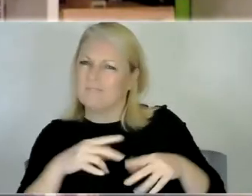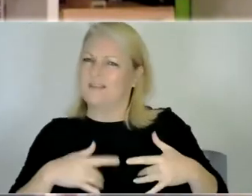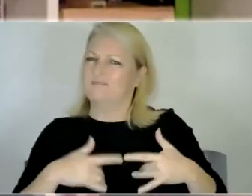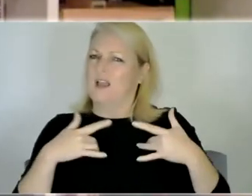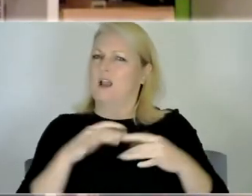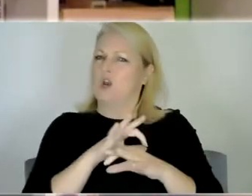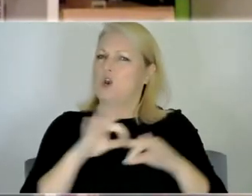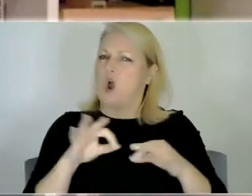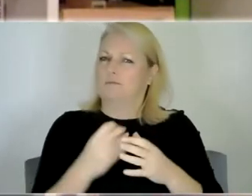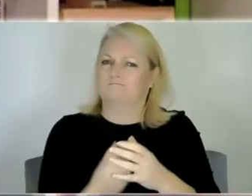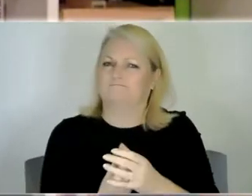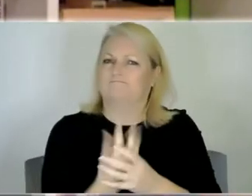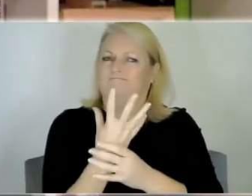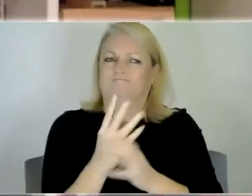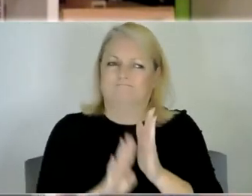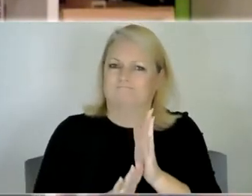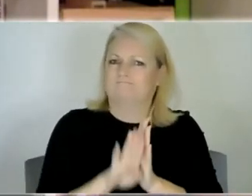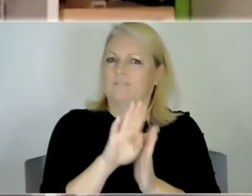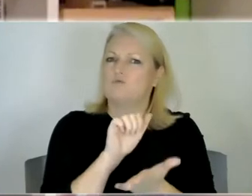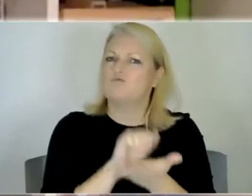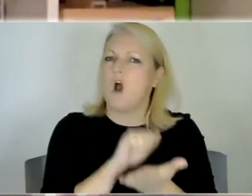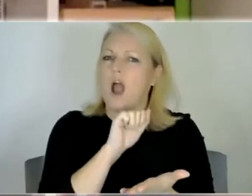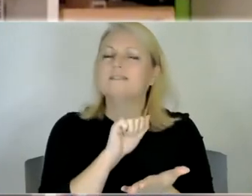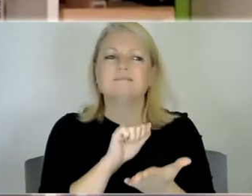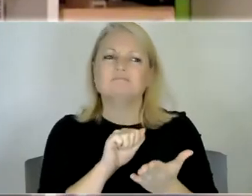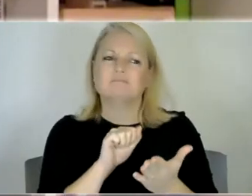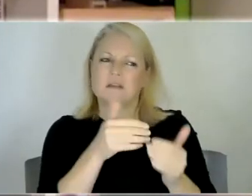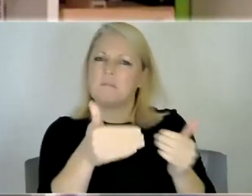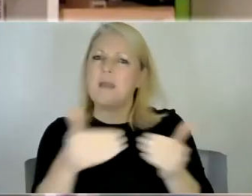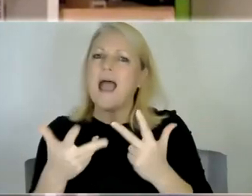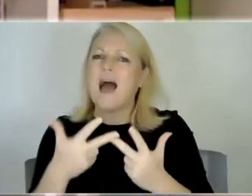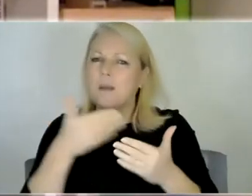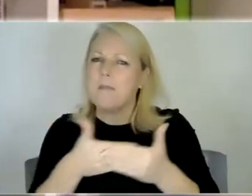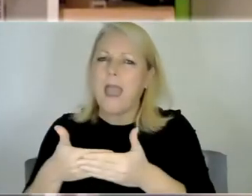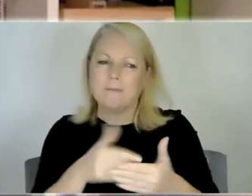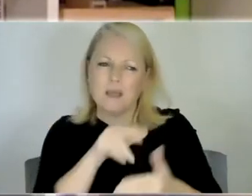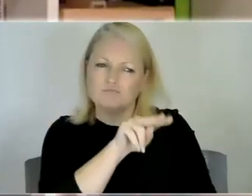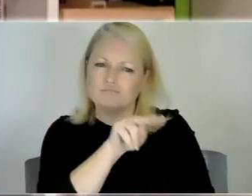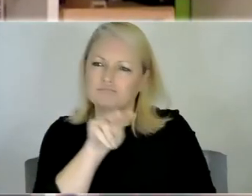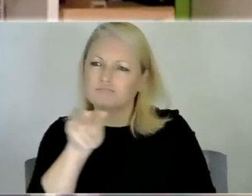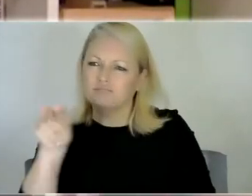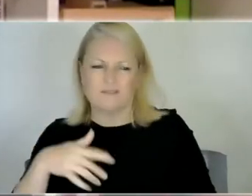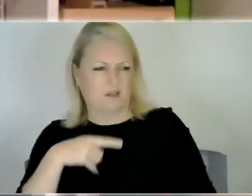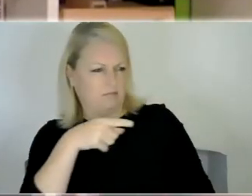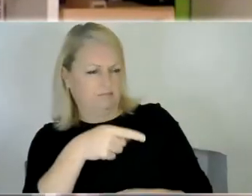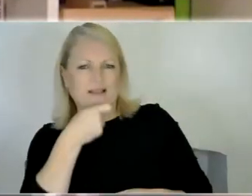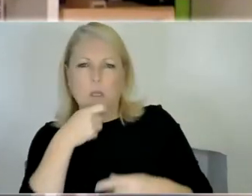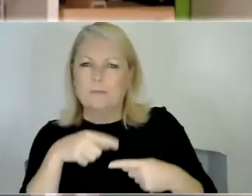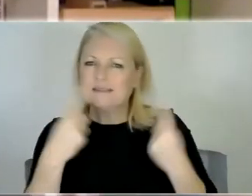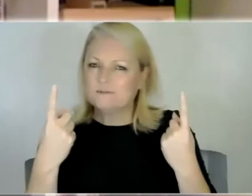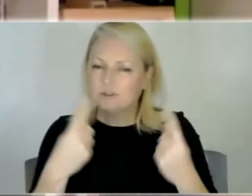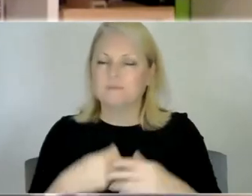she expected or what she was seeing from the baby groups and the you know the families that she was meeting um